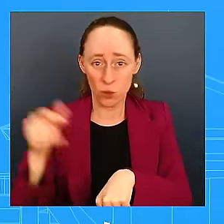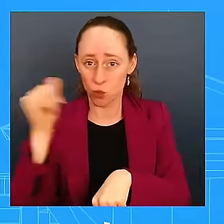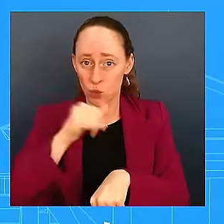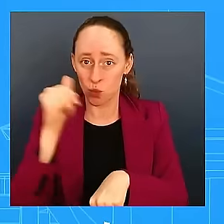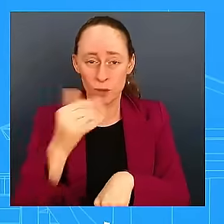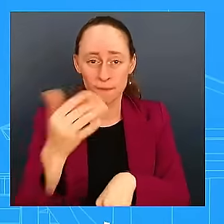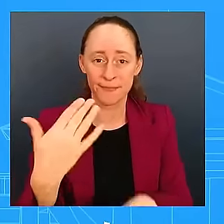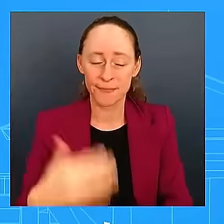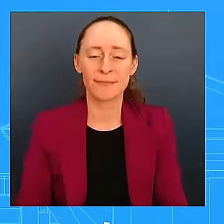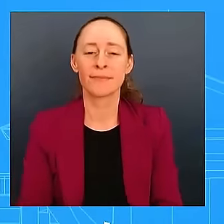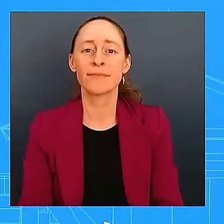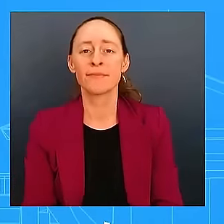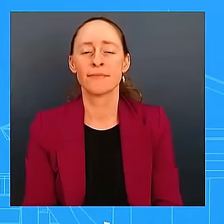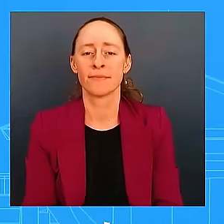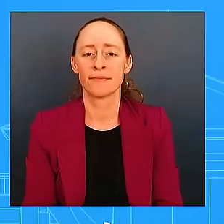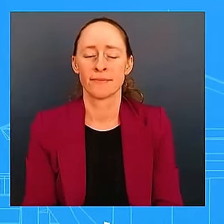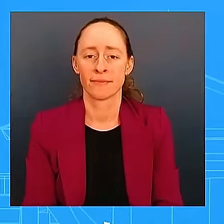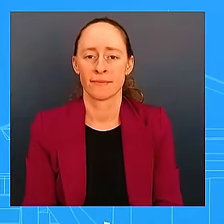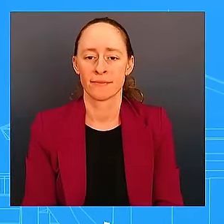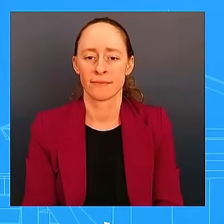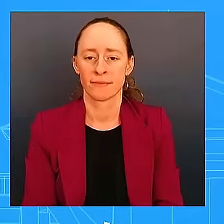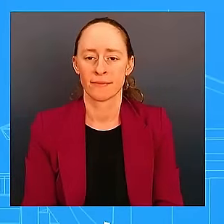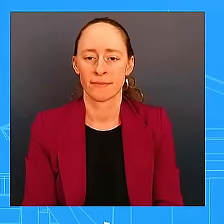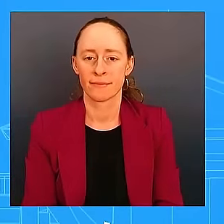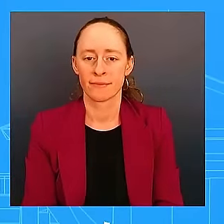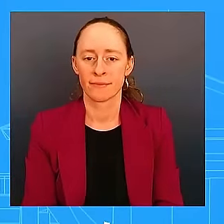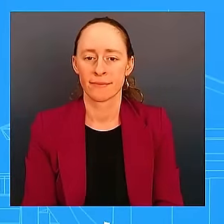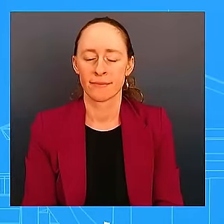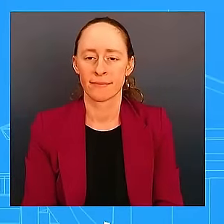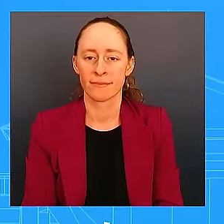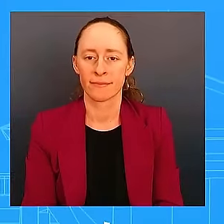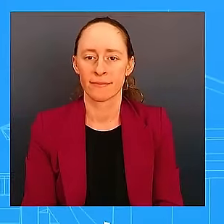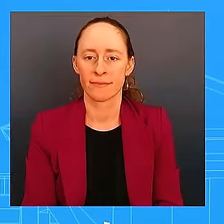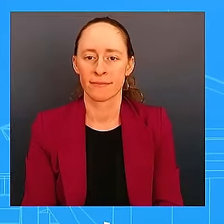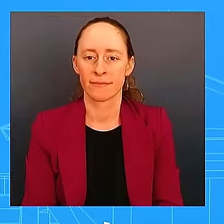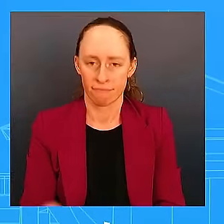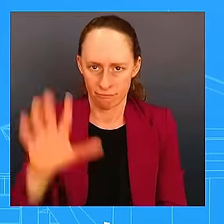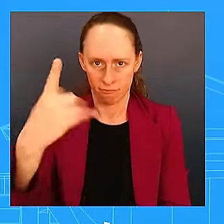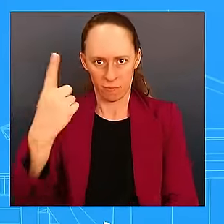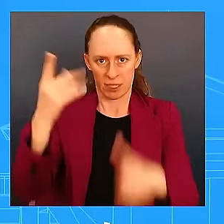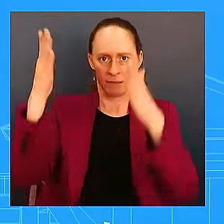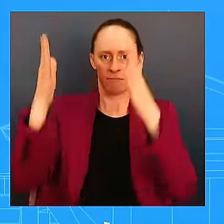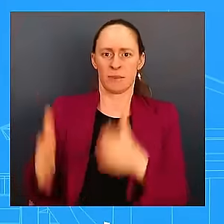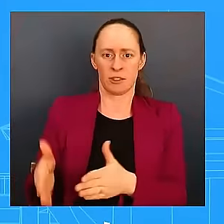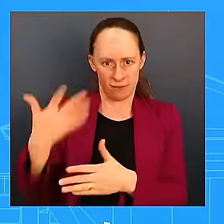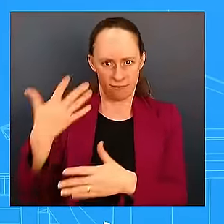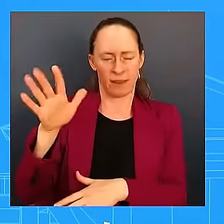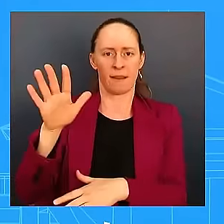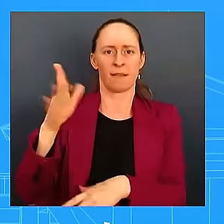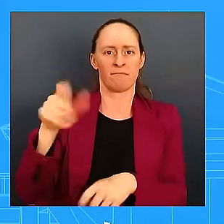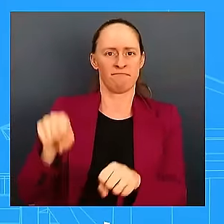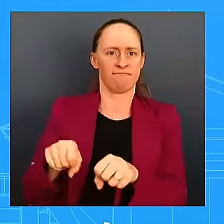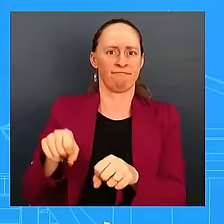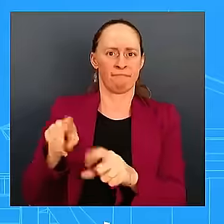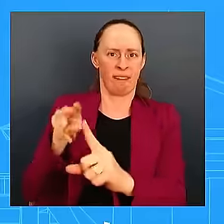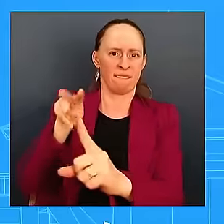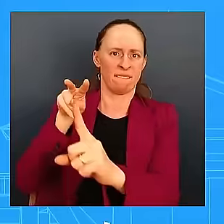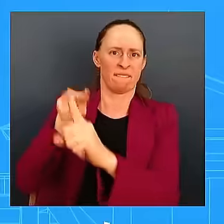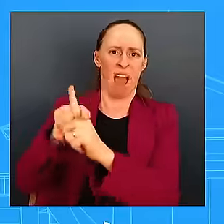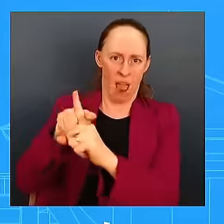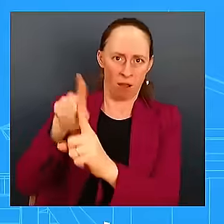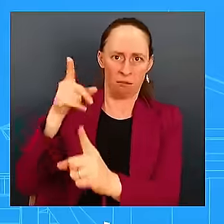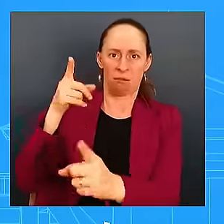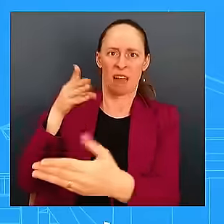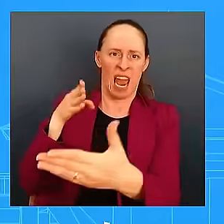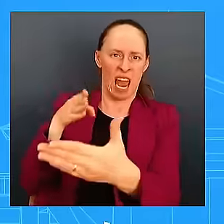filed against Donald Trump and Danny Vance, Congressman Clay Higgins of Louisiana in a social media post described